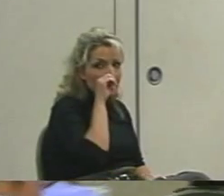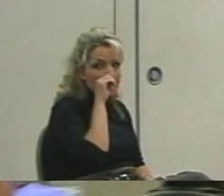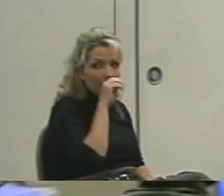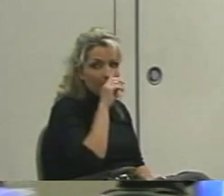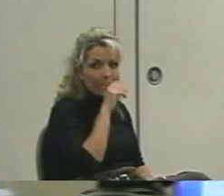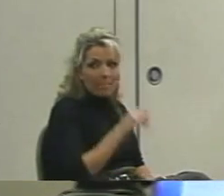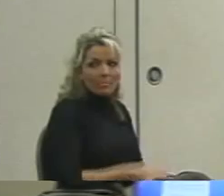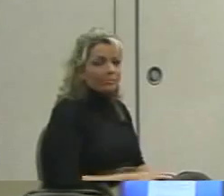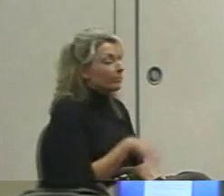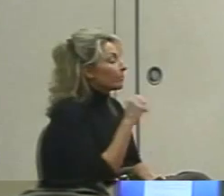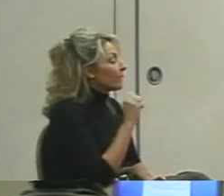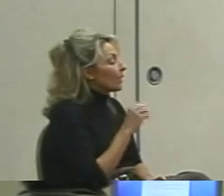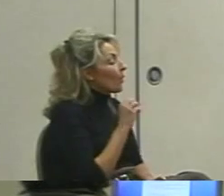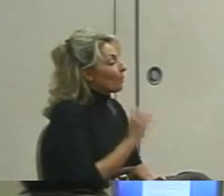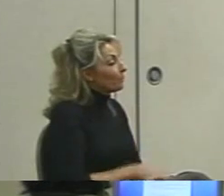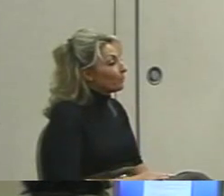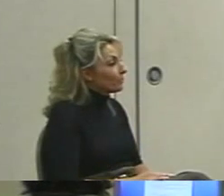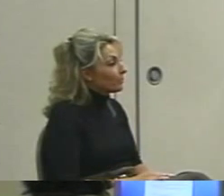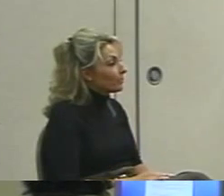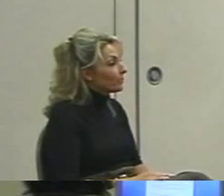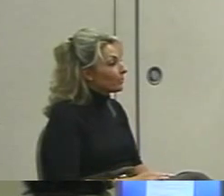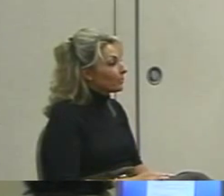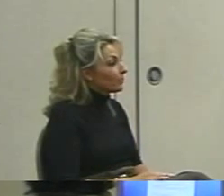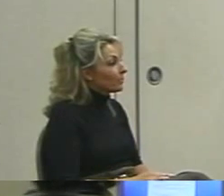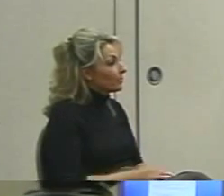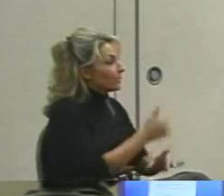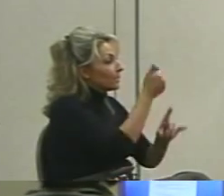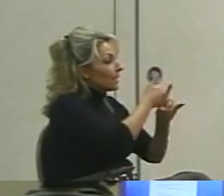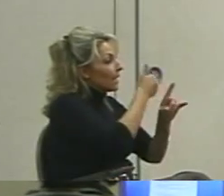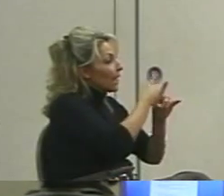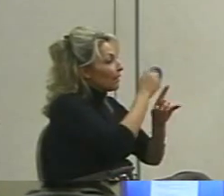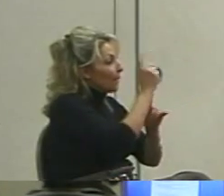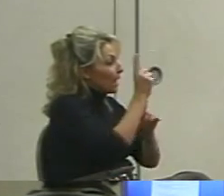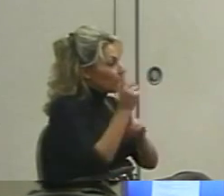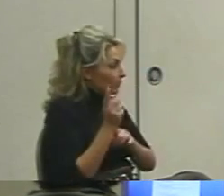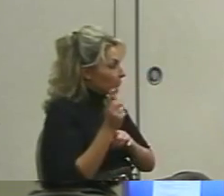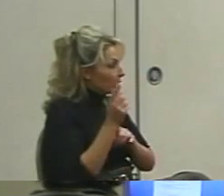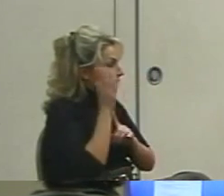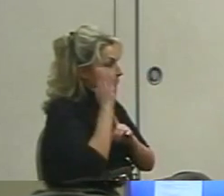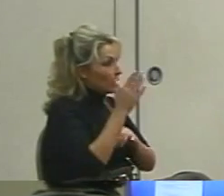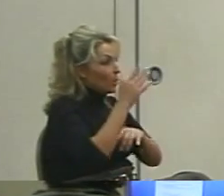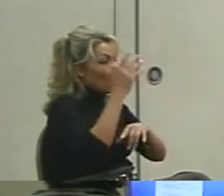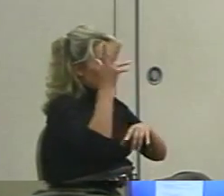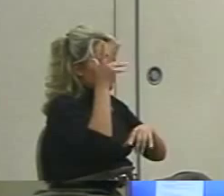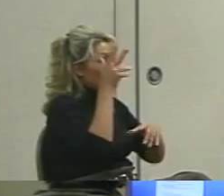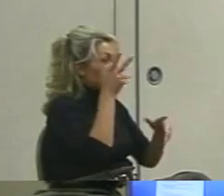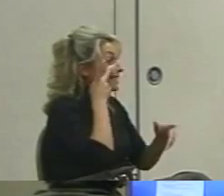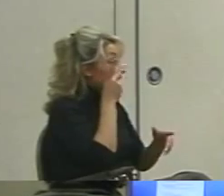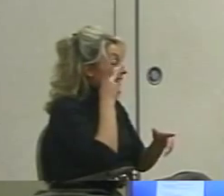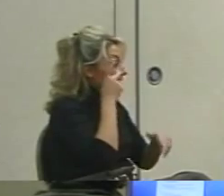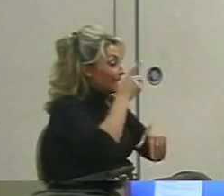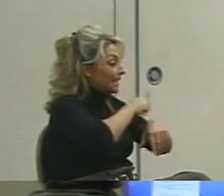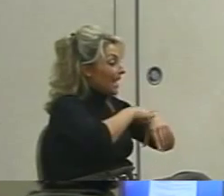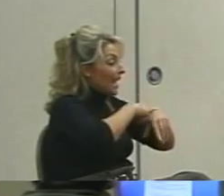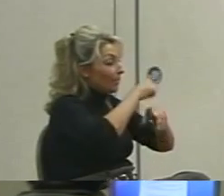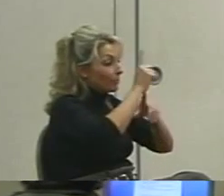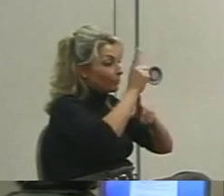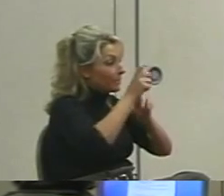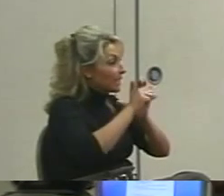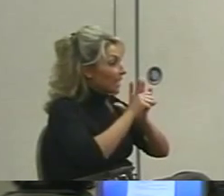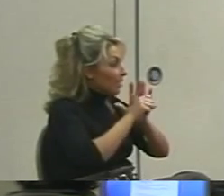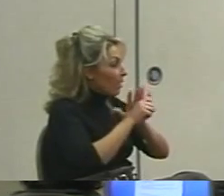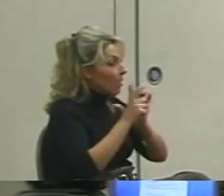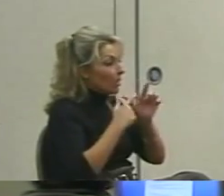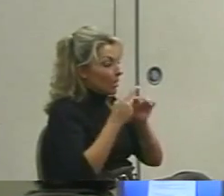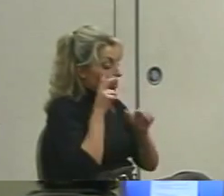Okay, so every minute you're going to hear a time signal. You at that point should